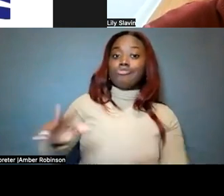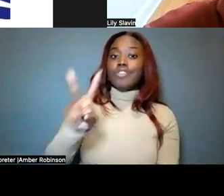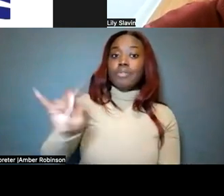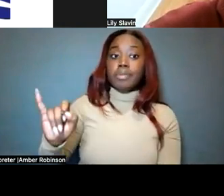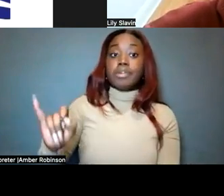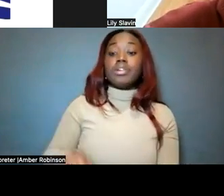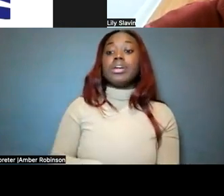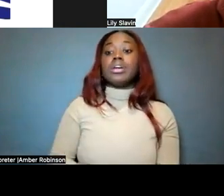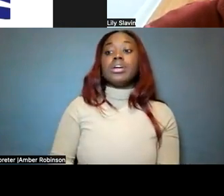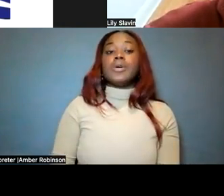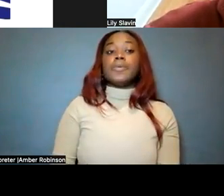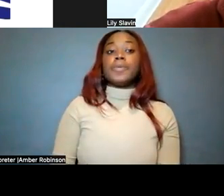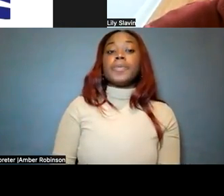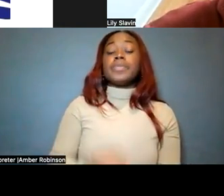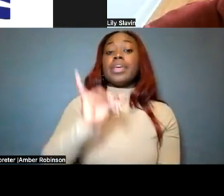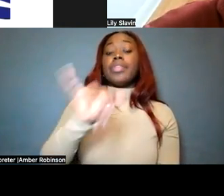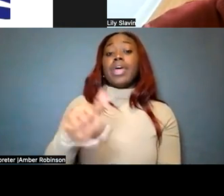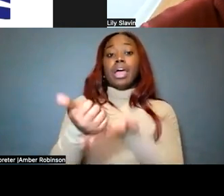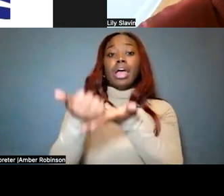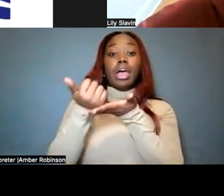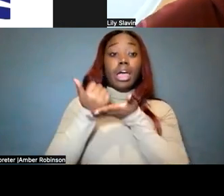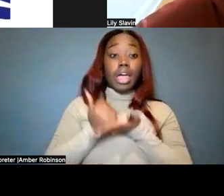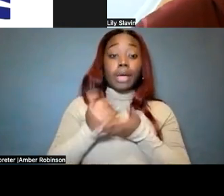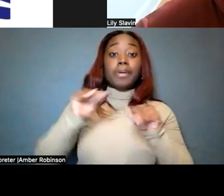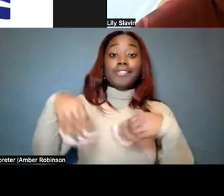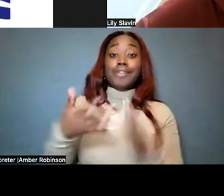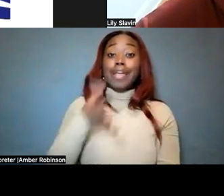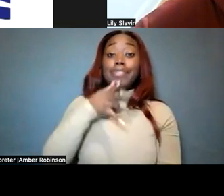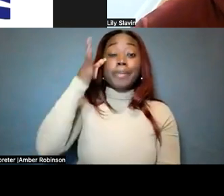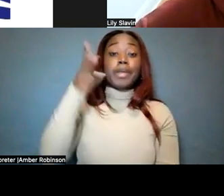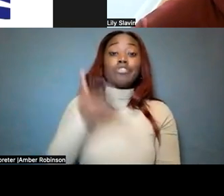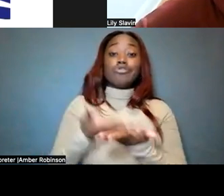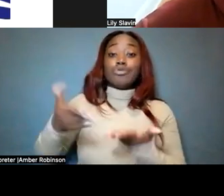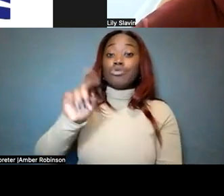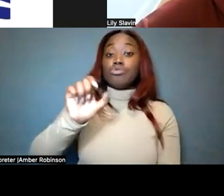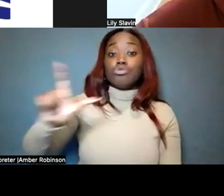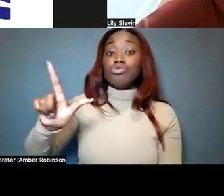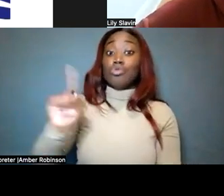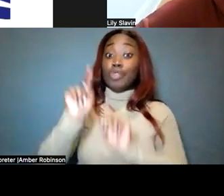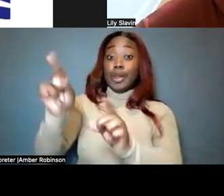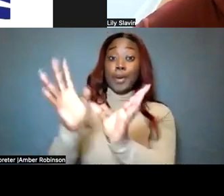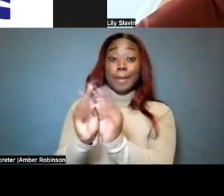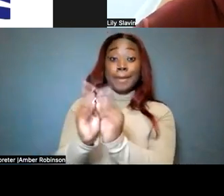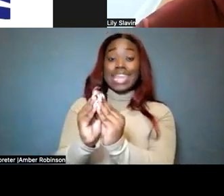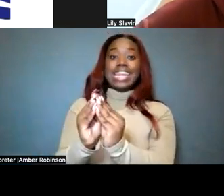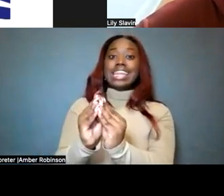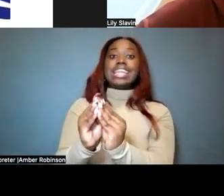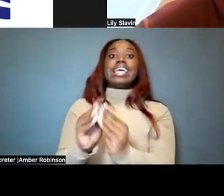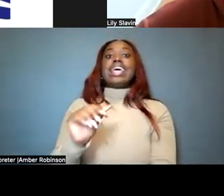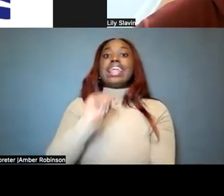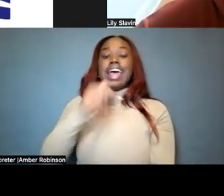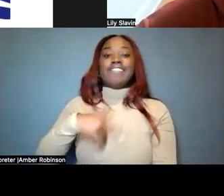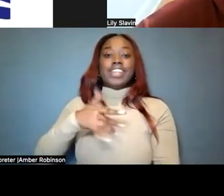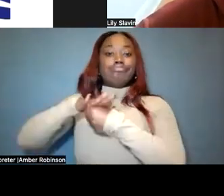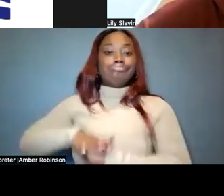And so that helps give the parents the tools when they go to a meeting to not get stepped on. I actually